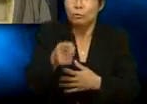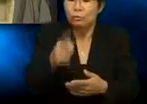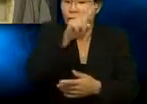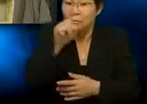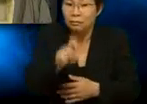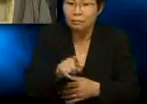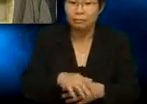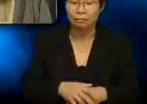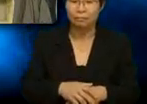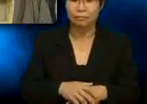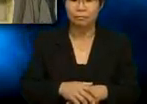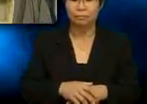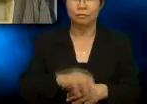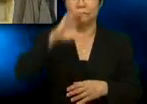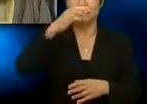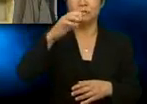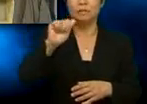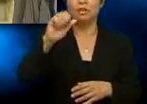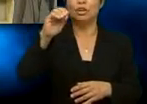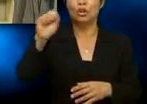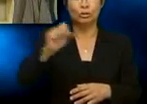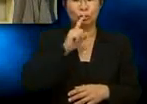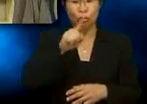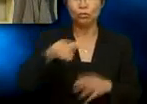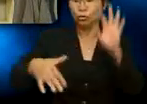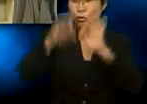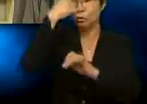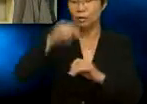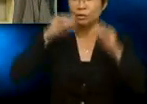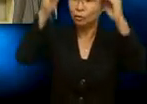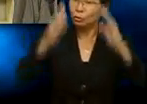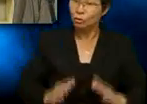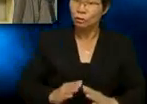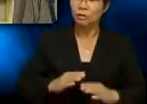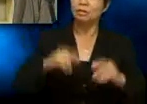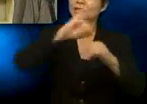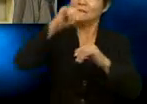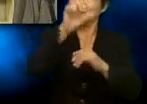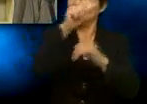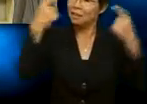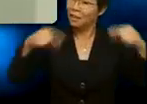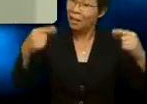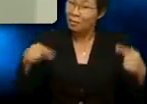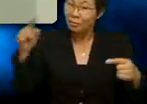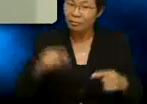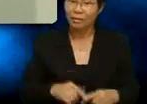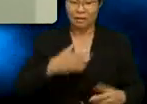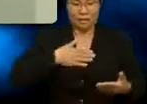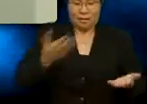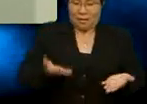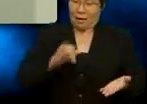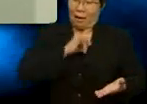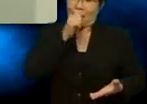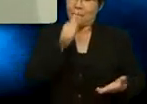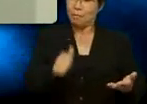Chaos, course. You chose me as your coach in just a game. So, here I am. You